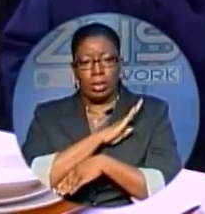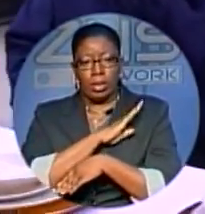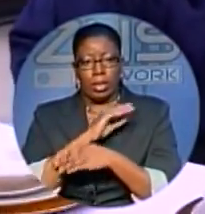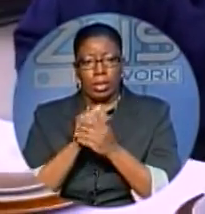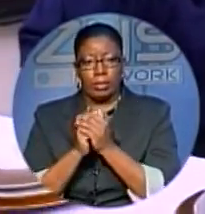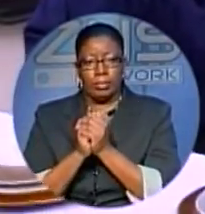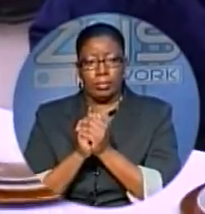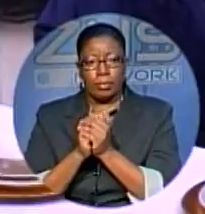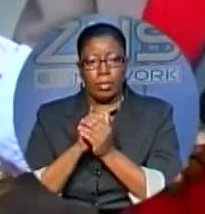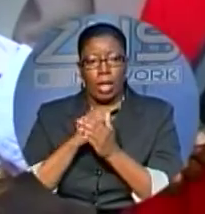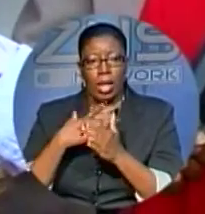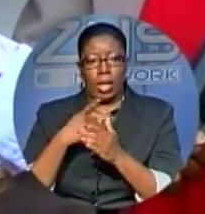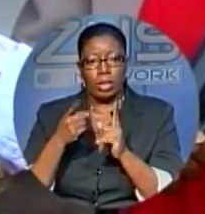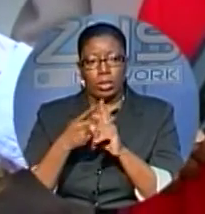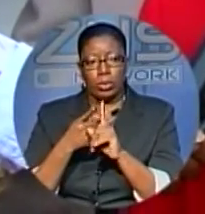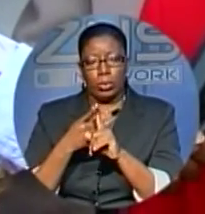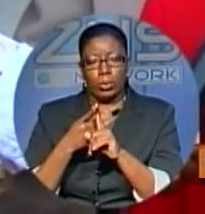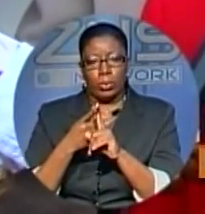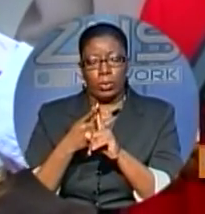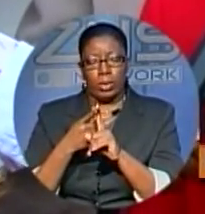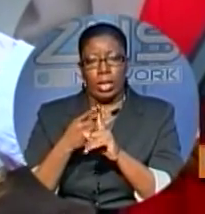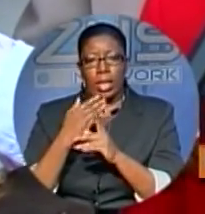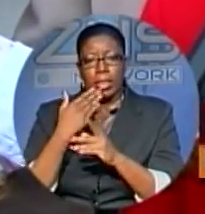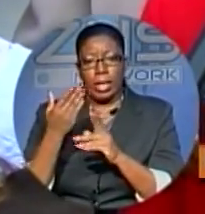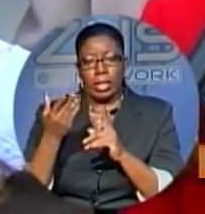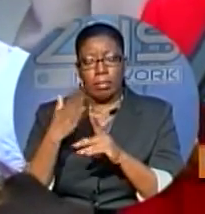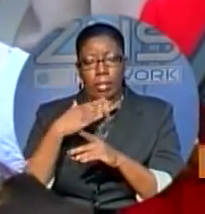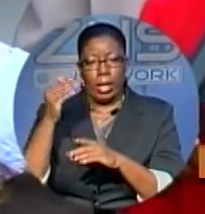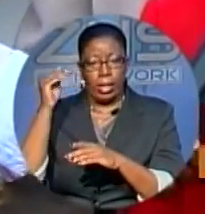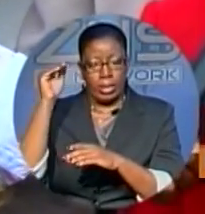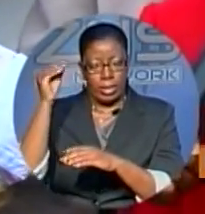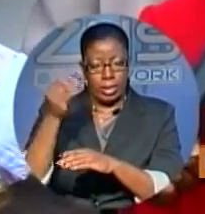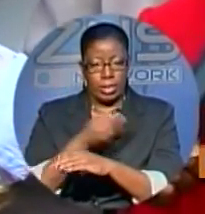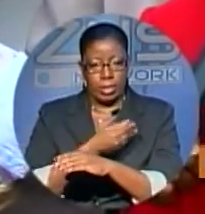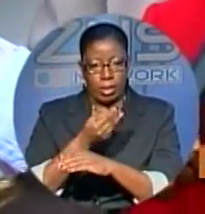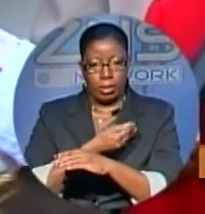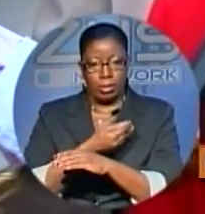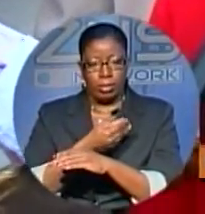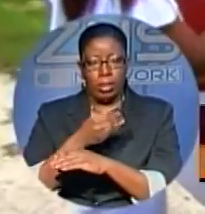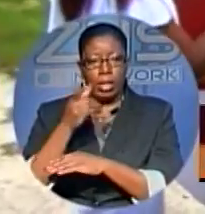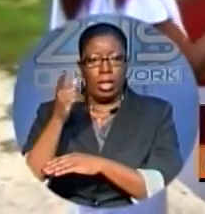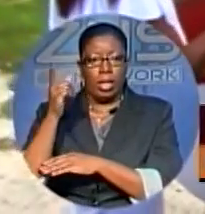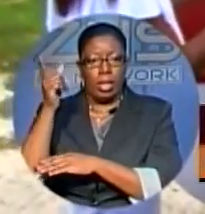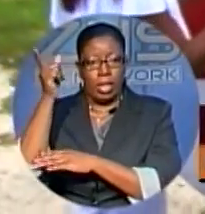I would also like to thank my son, Larry, for doing something in my honor.